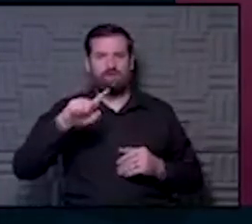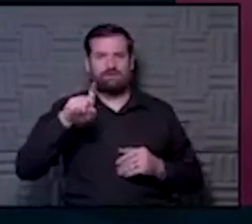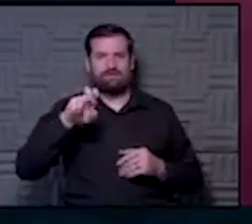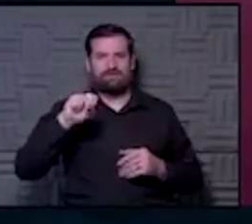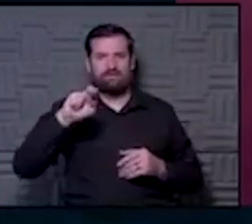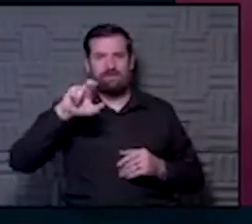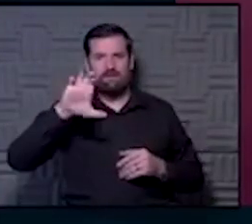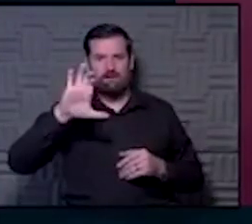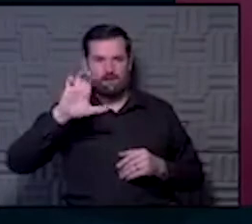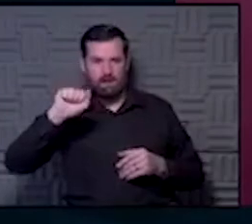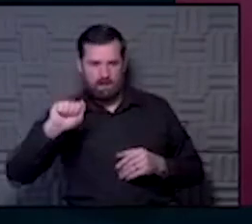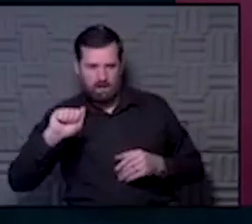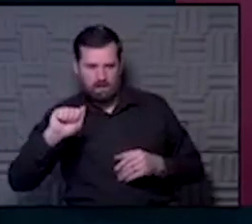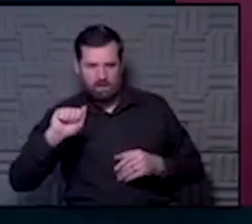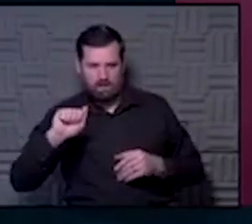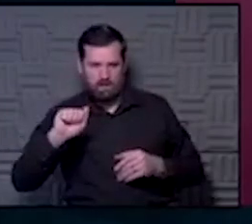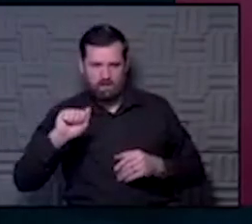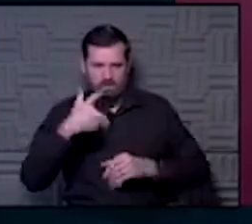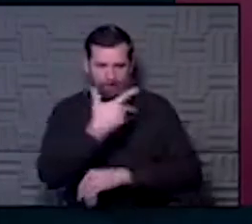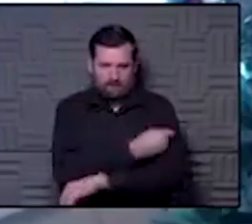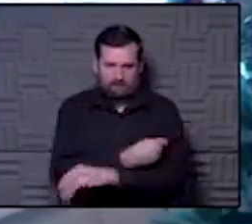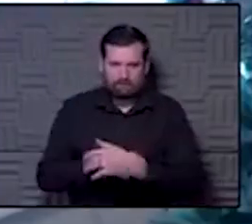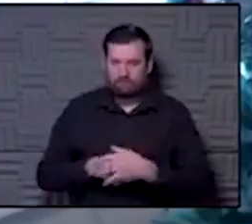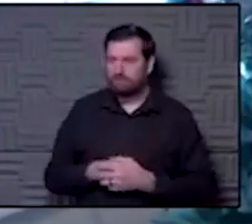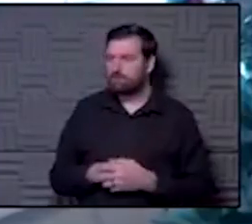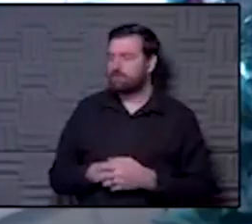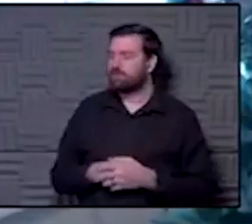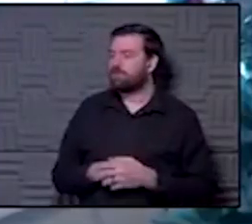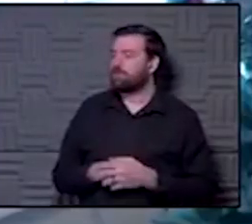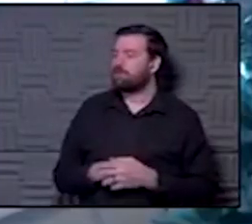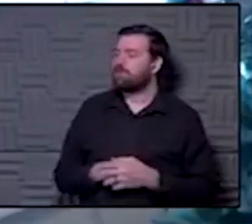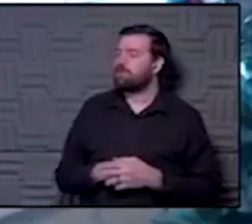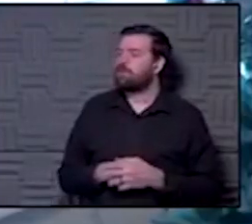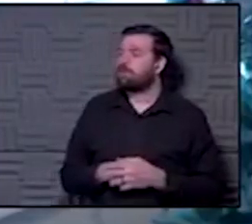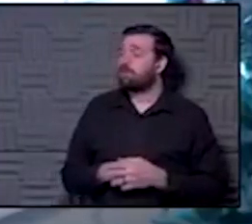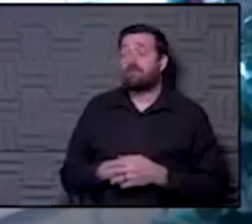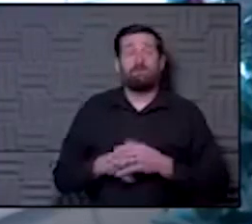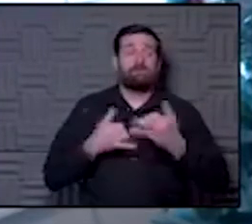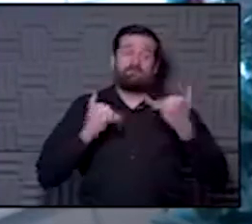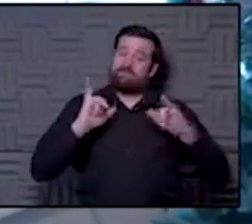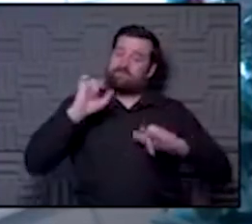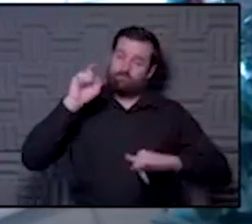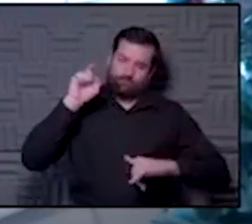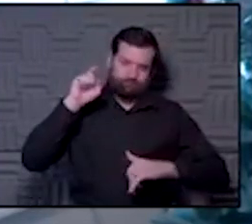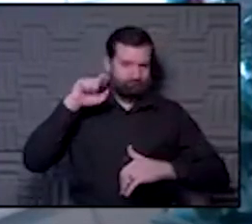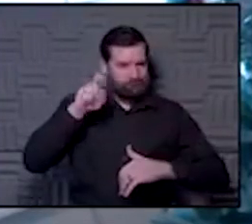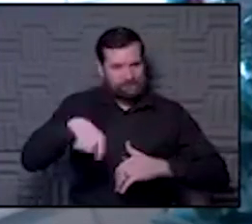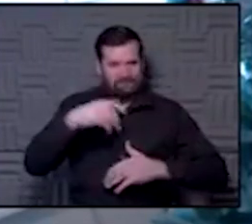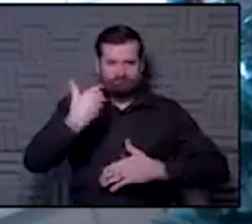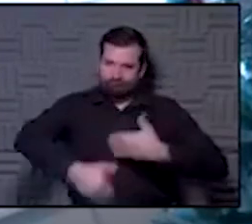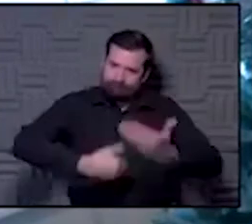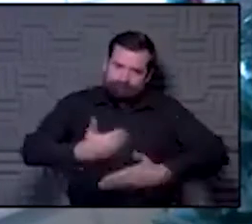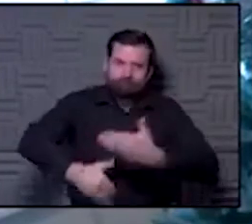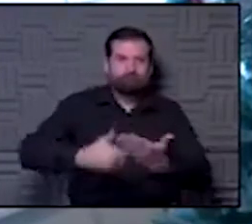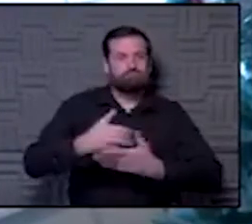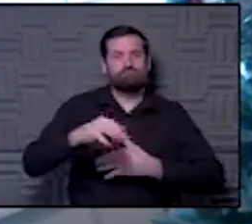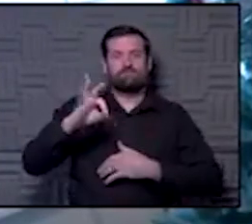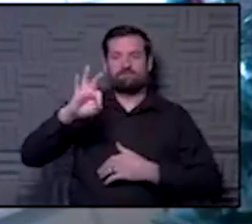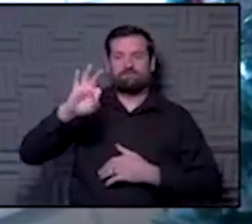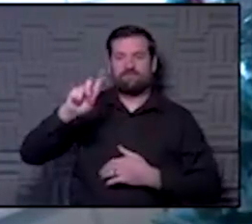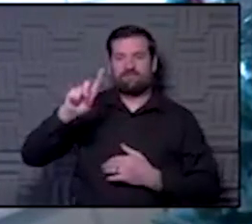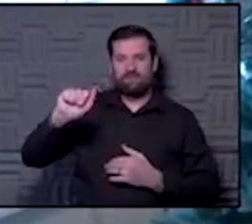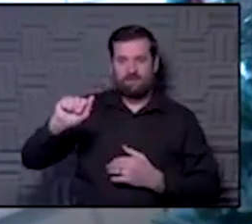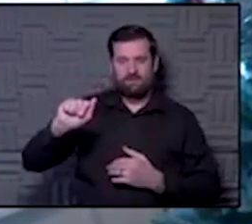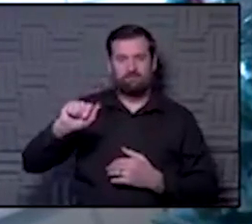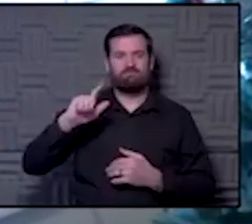Any, any insight about that? Well, you know, the, they still have to go through all the processes at the FDA, and it seems